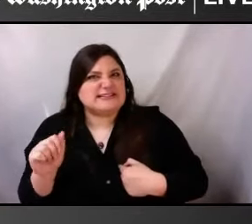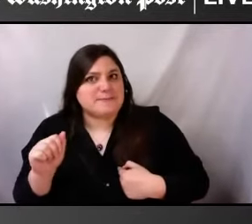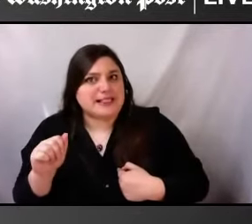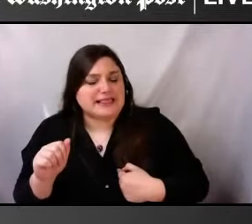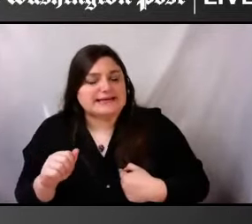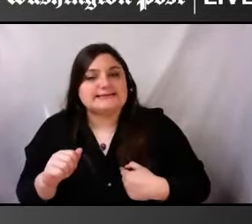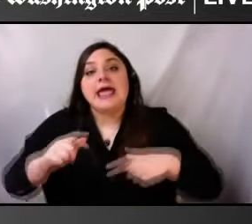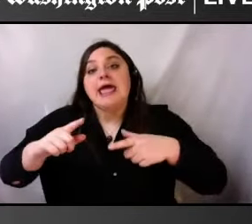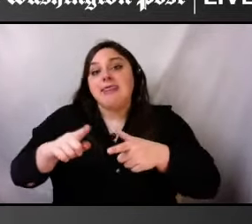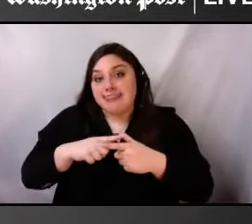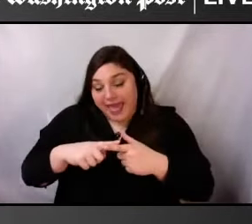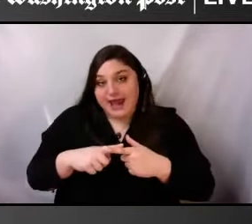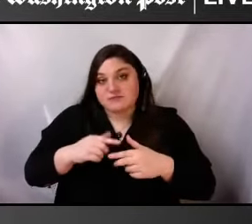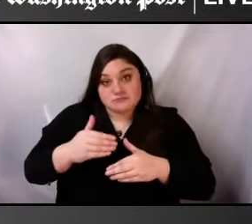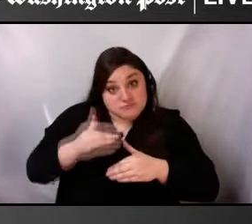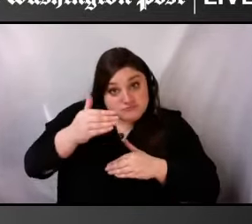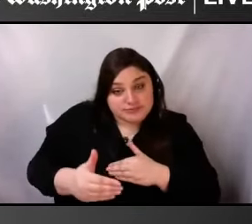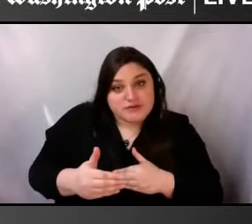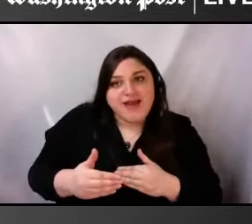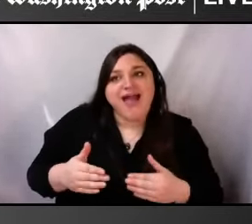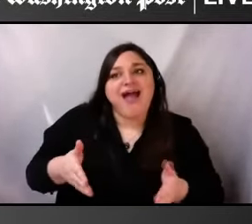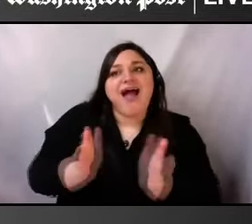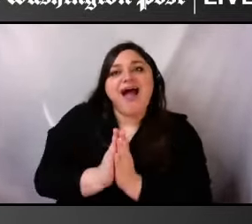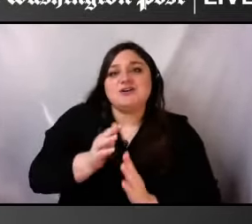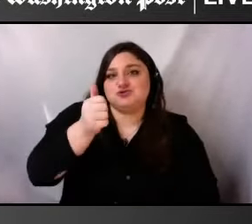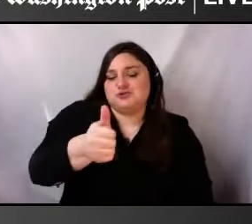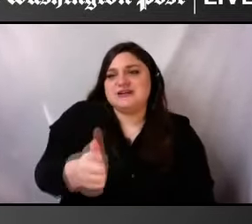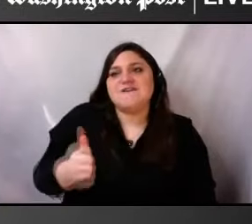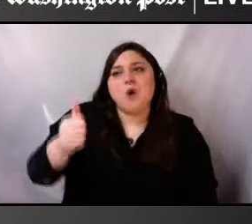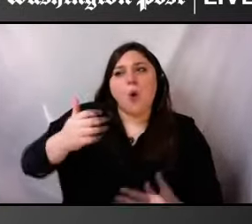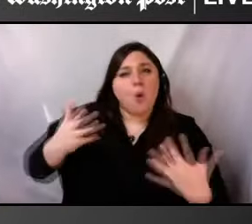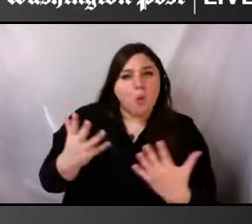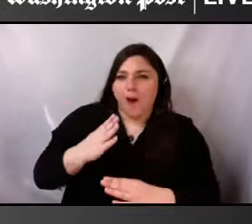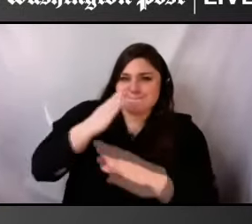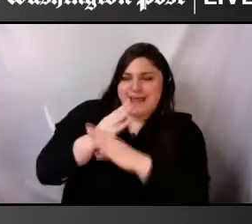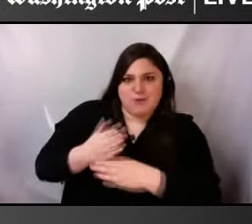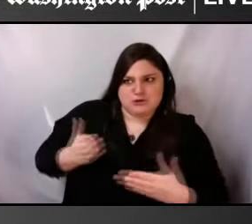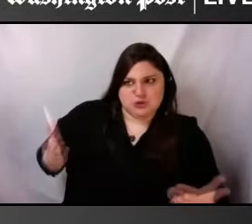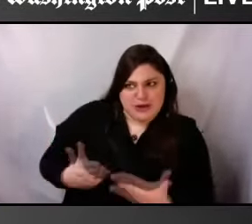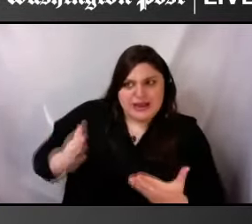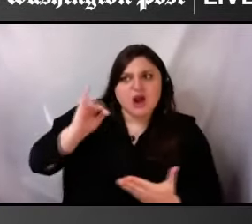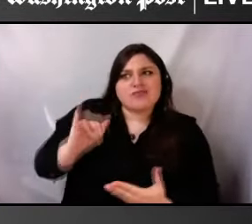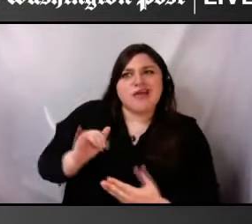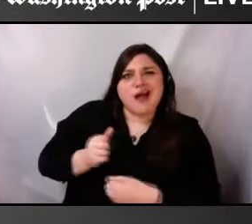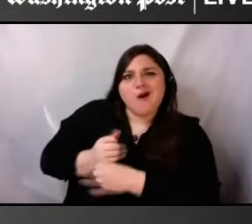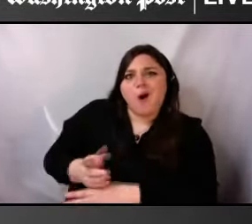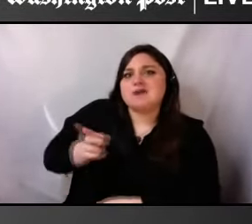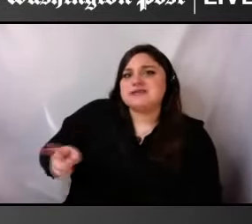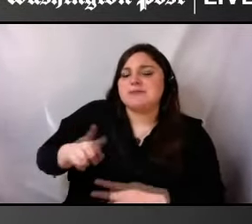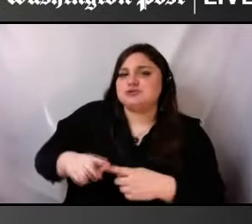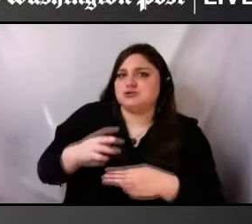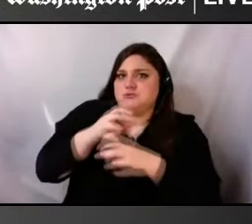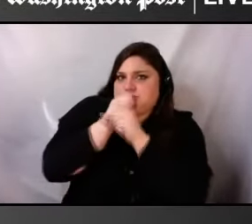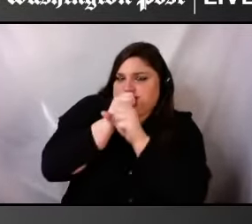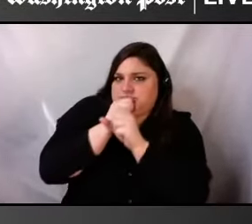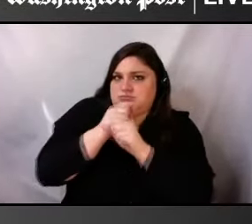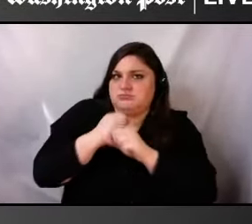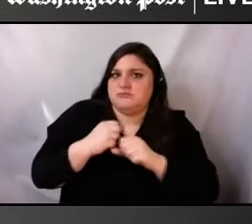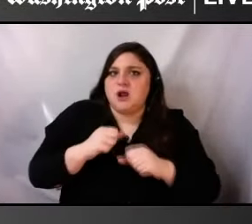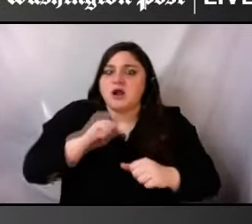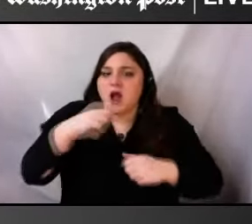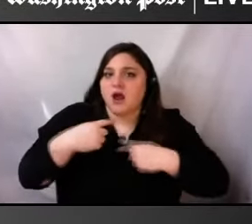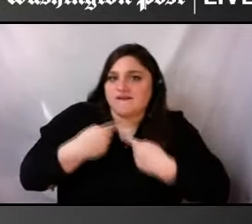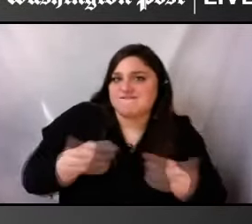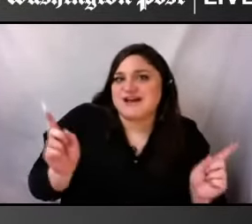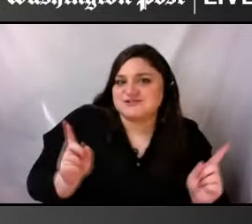compels them to not disclose their personal experience of disability? What can we do to, to dismantle those barriers?